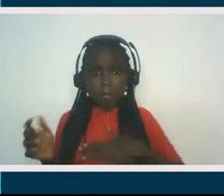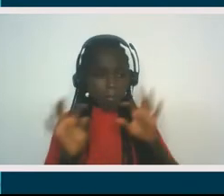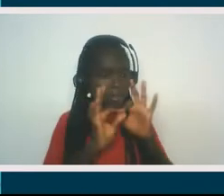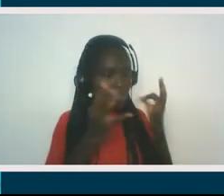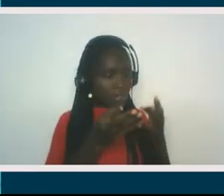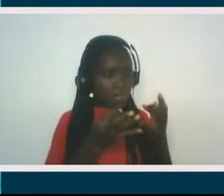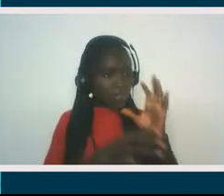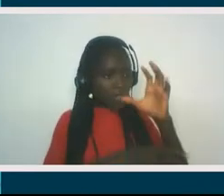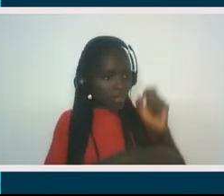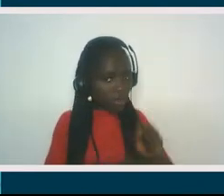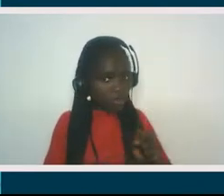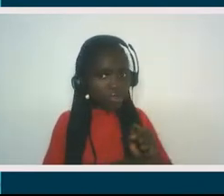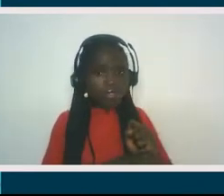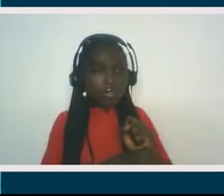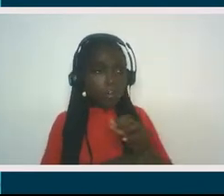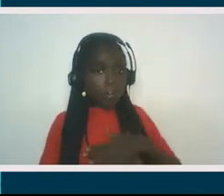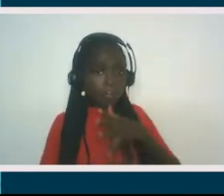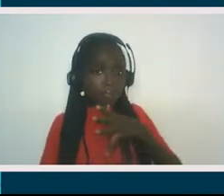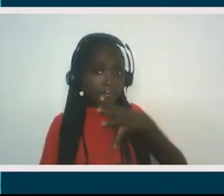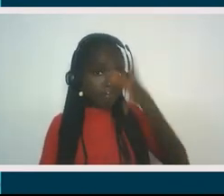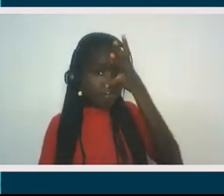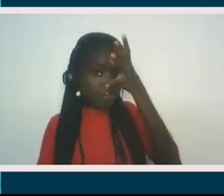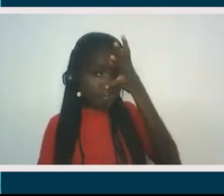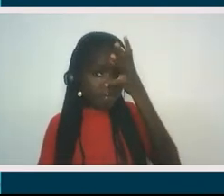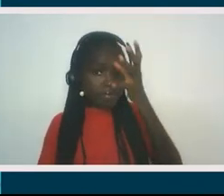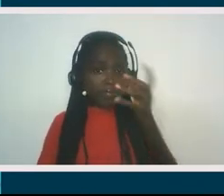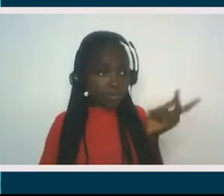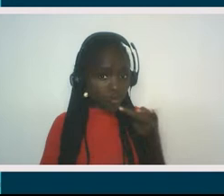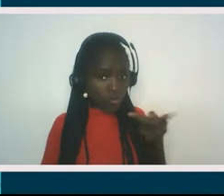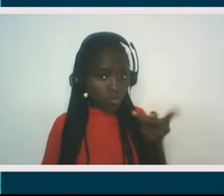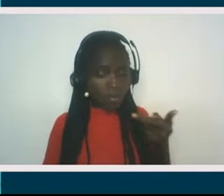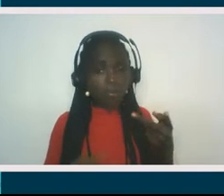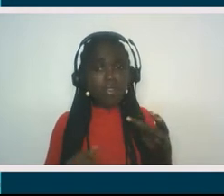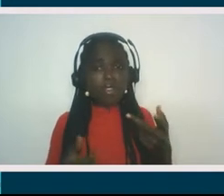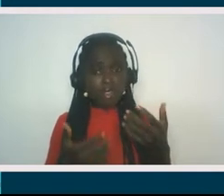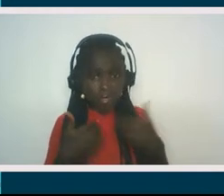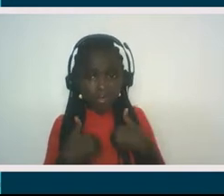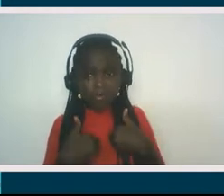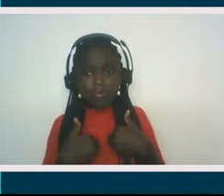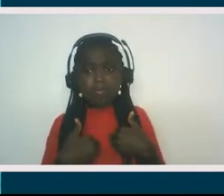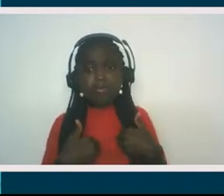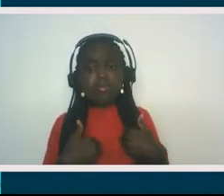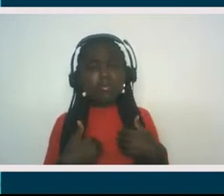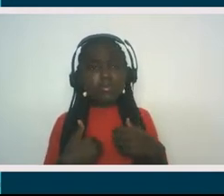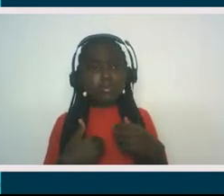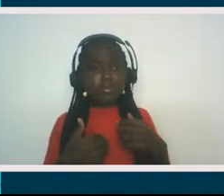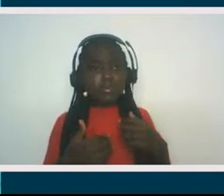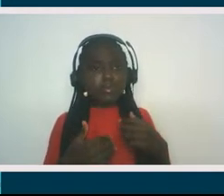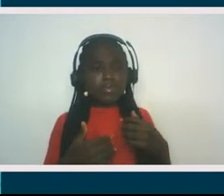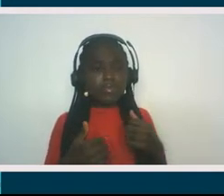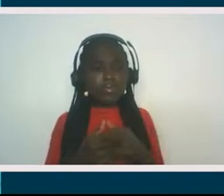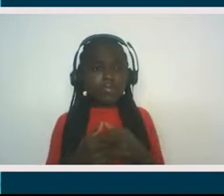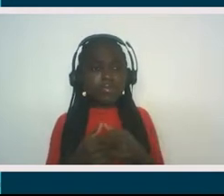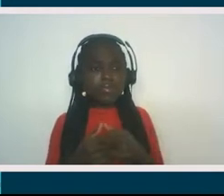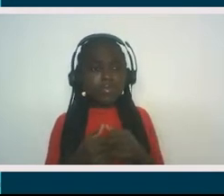Um, but both my parents, um, have, uh, views that come from